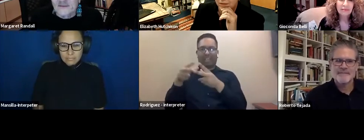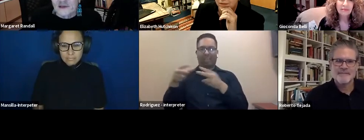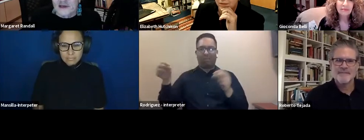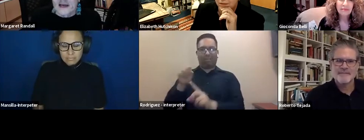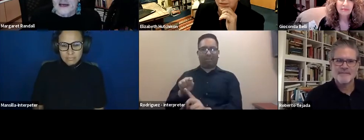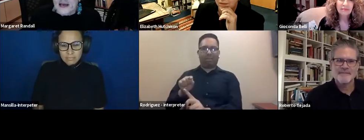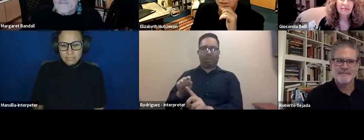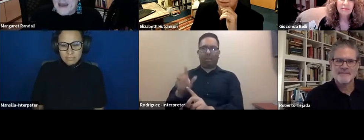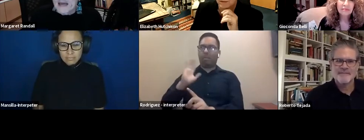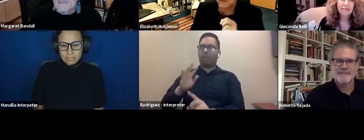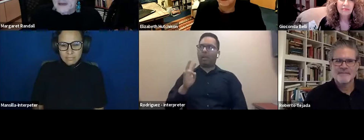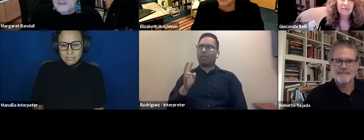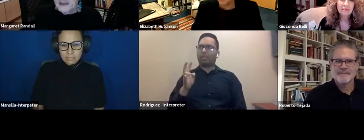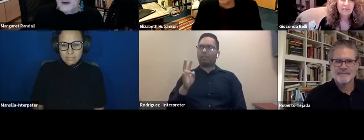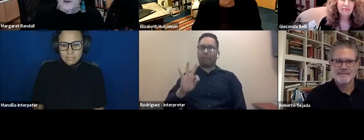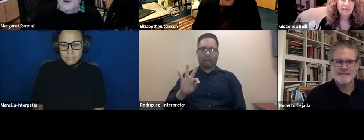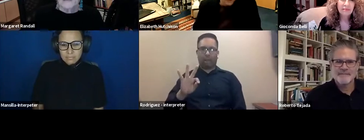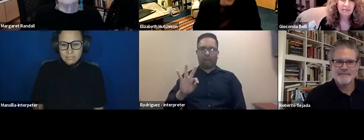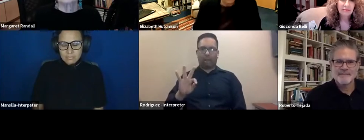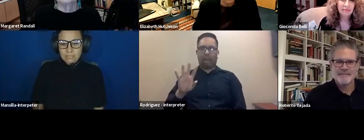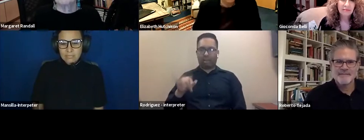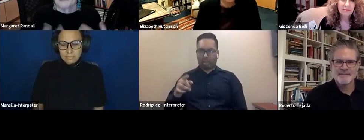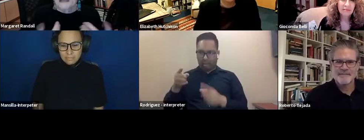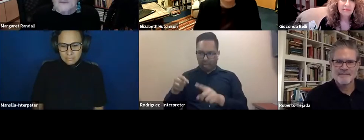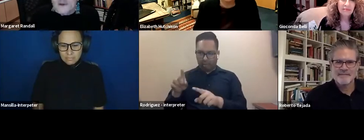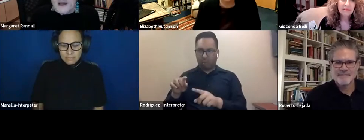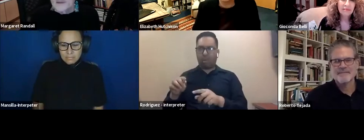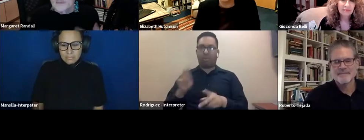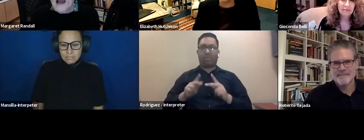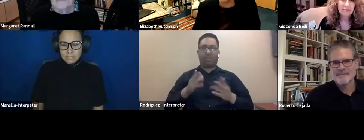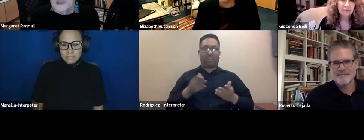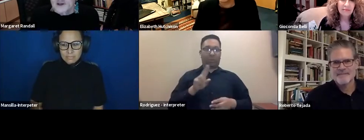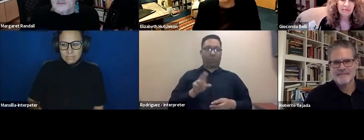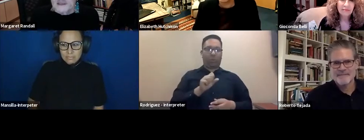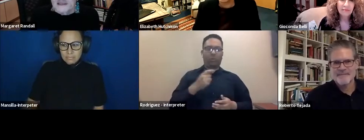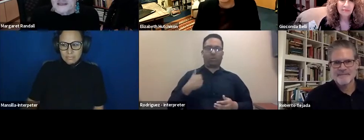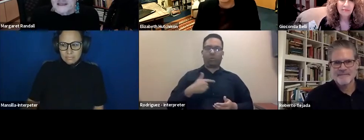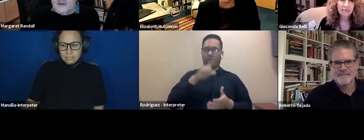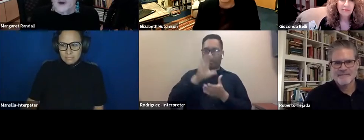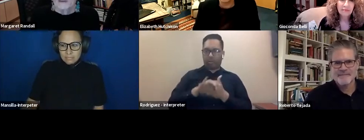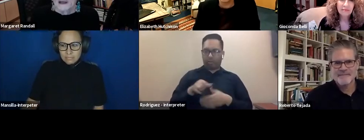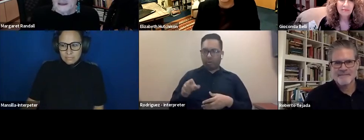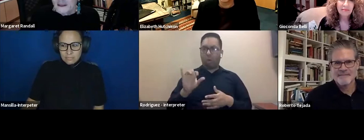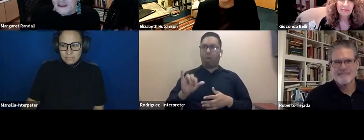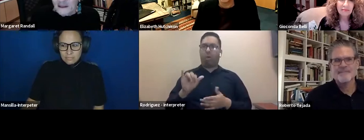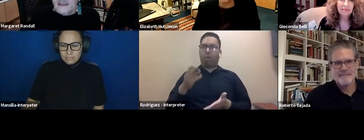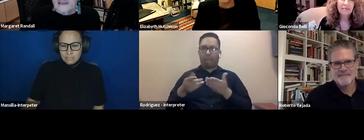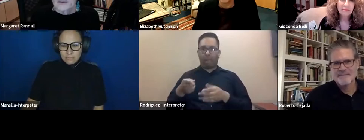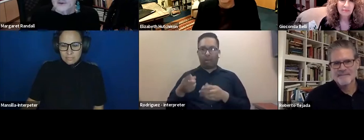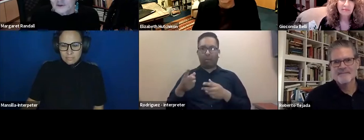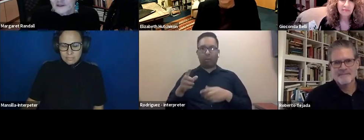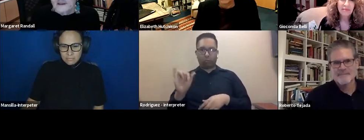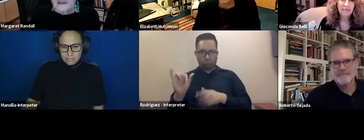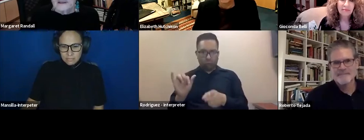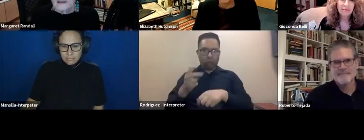in 79 made people here in the United States believe that perhaps there could be success in Guatemala, in El